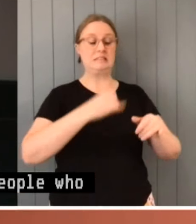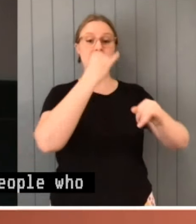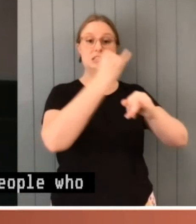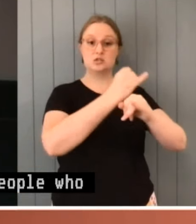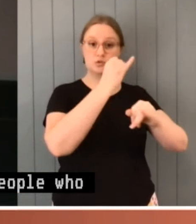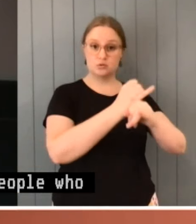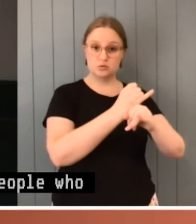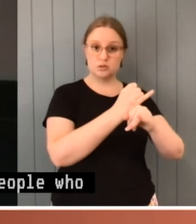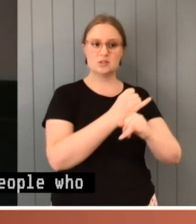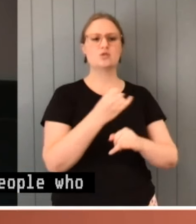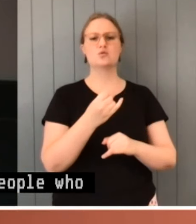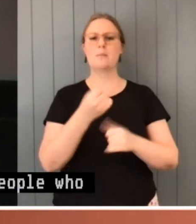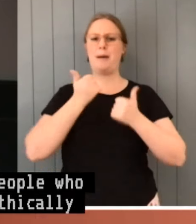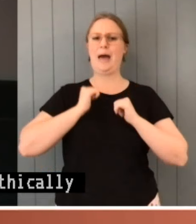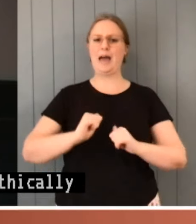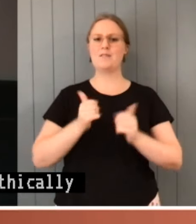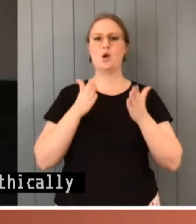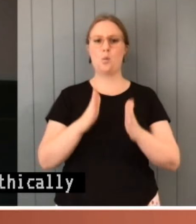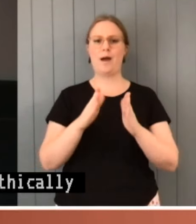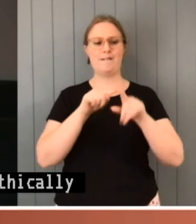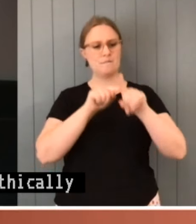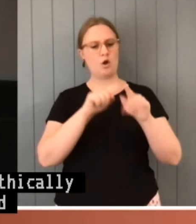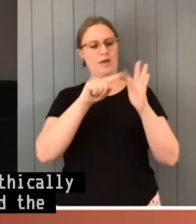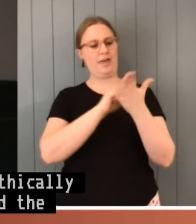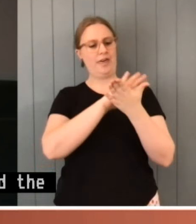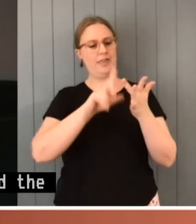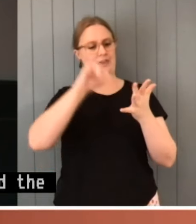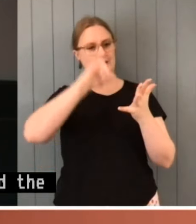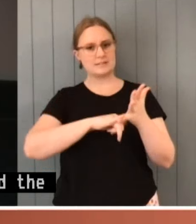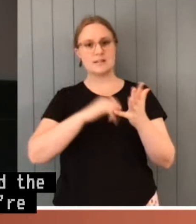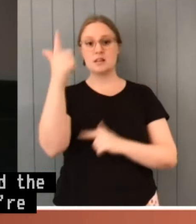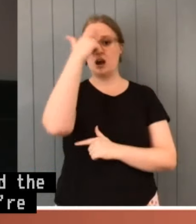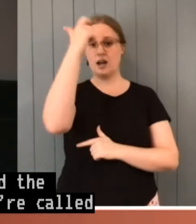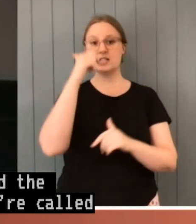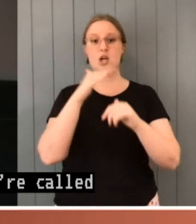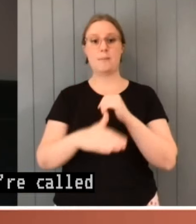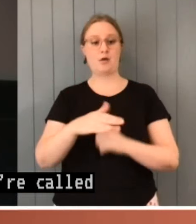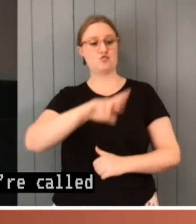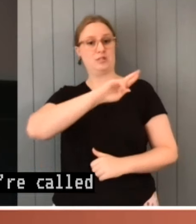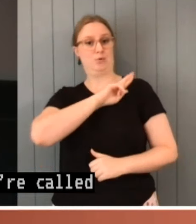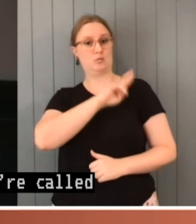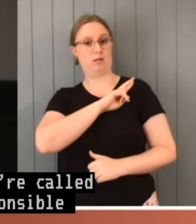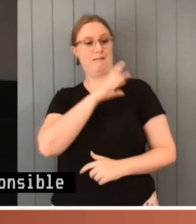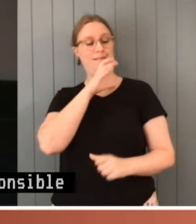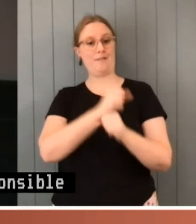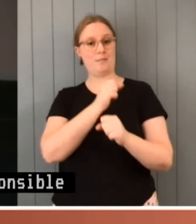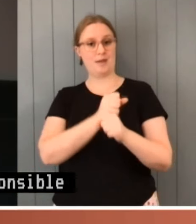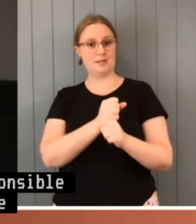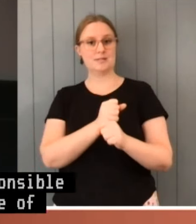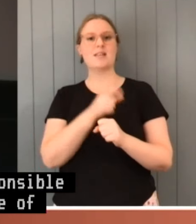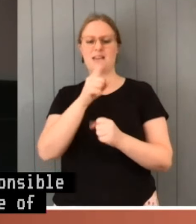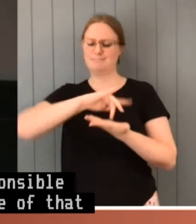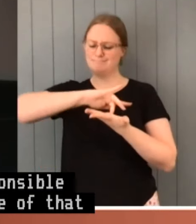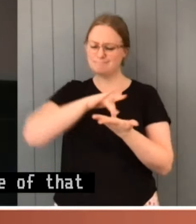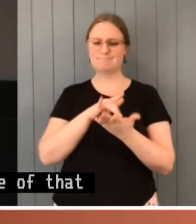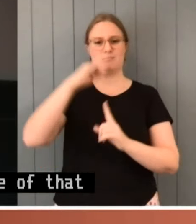they are called to serve. The idea of responsible government is at the centre of that picture. The ethical framework offers a larger picture.